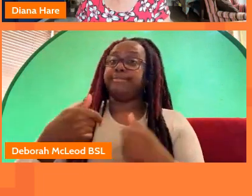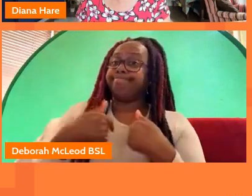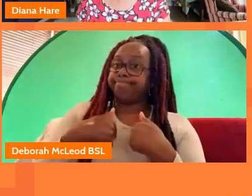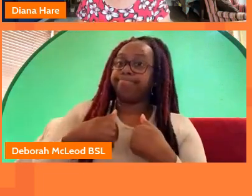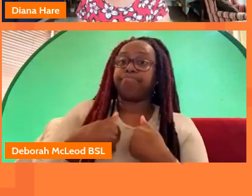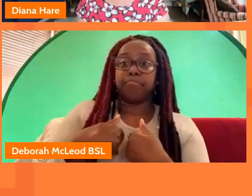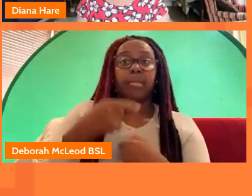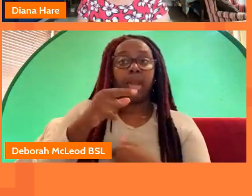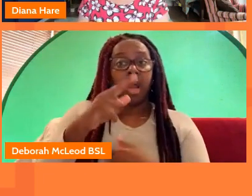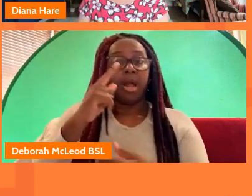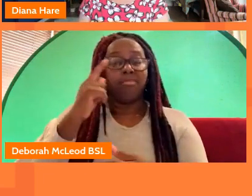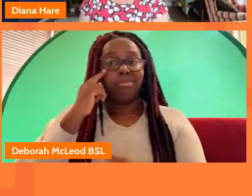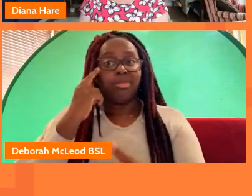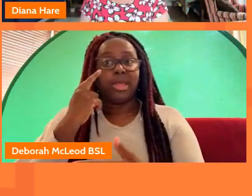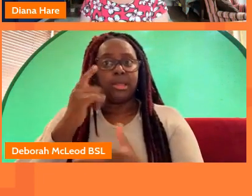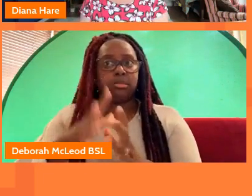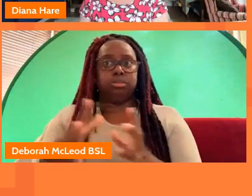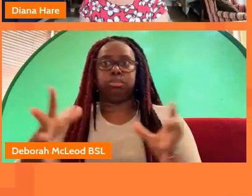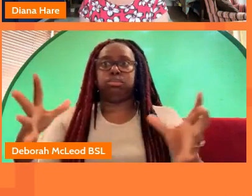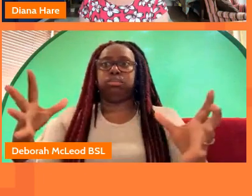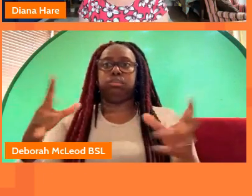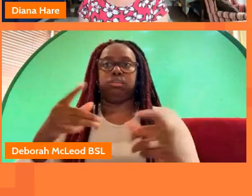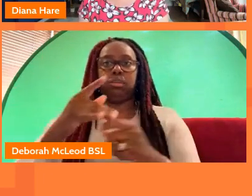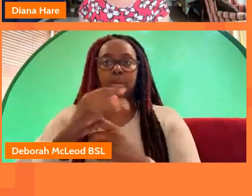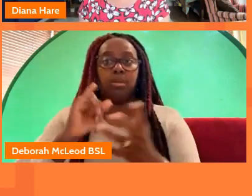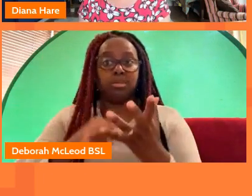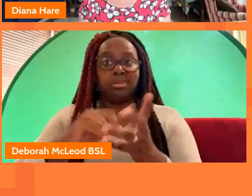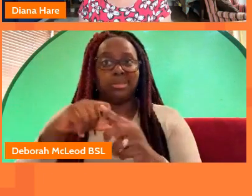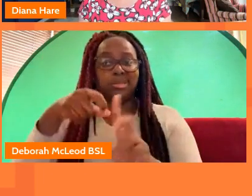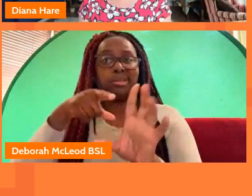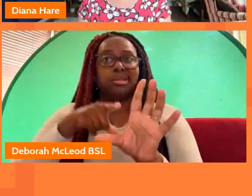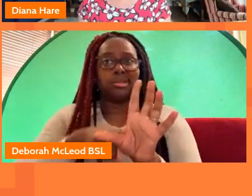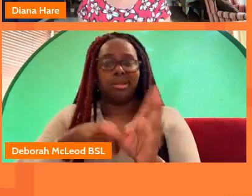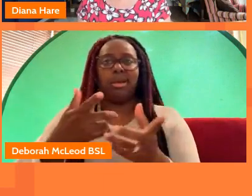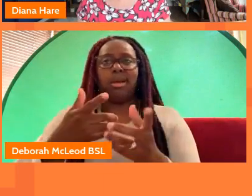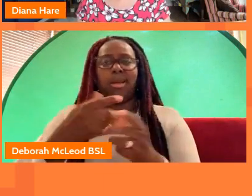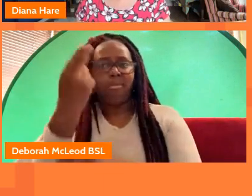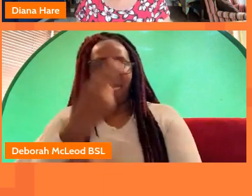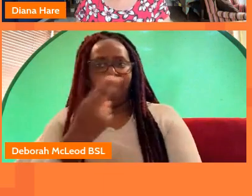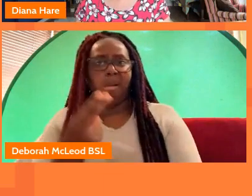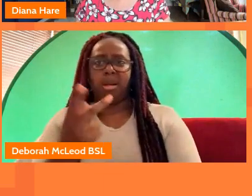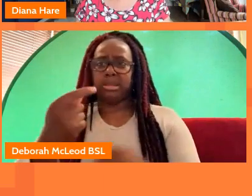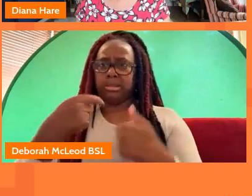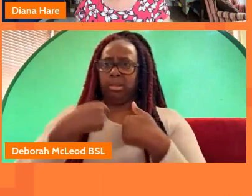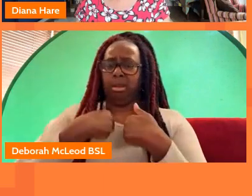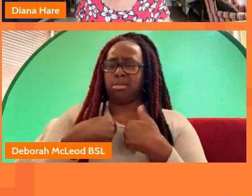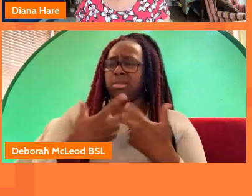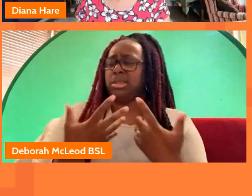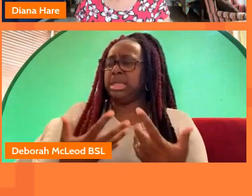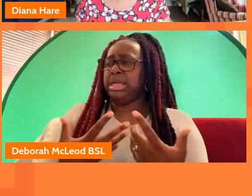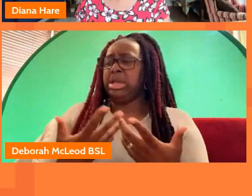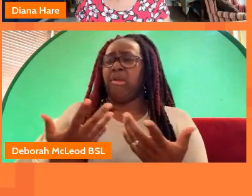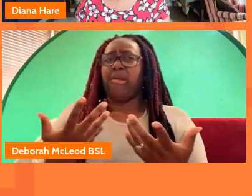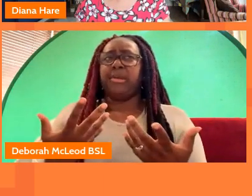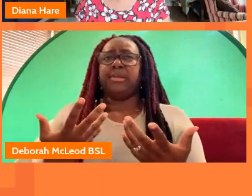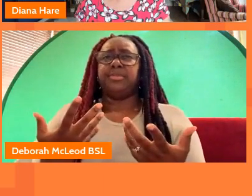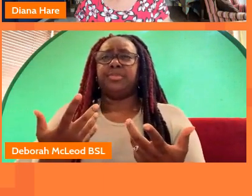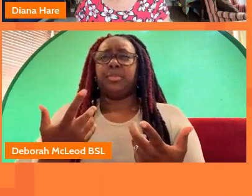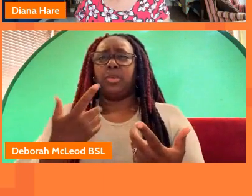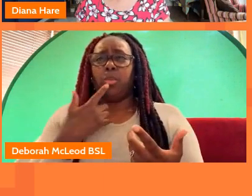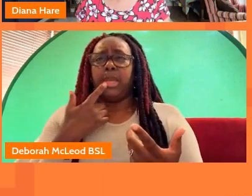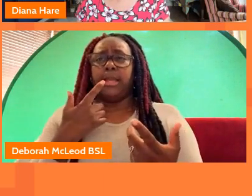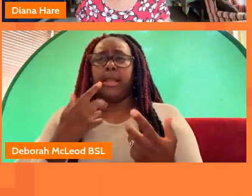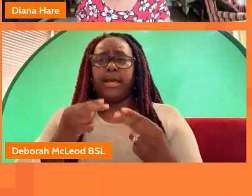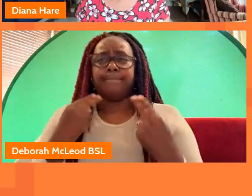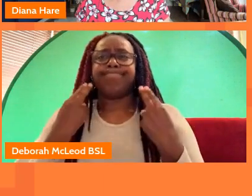fiona i mean particularly on sky arts um so for us we've sort of made a very definite